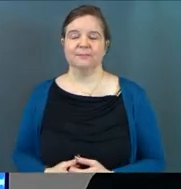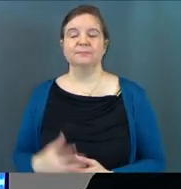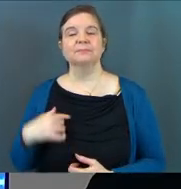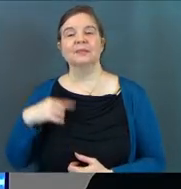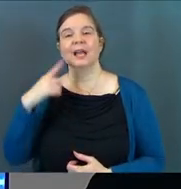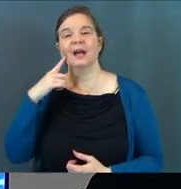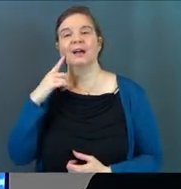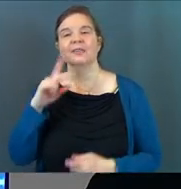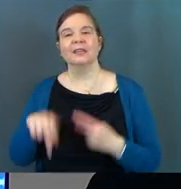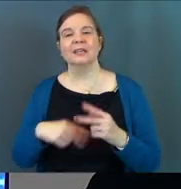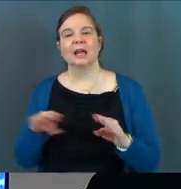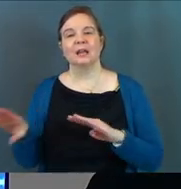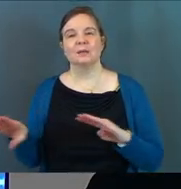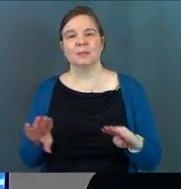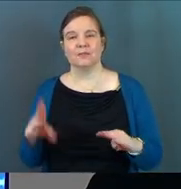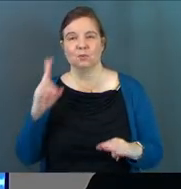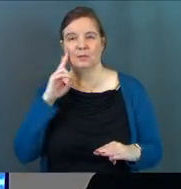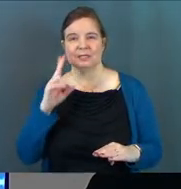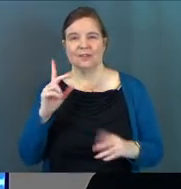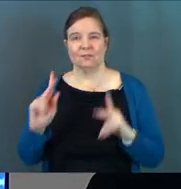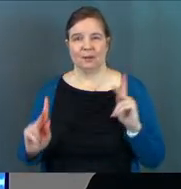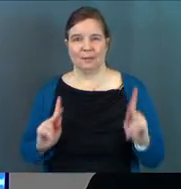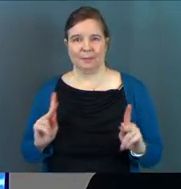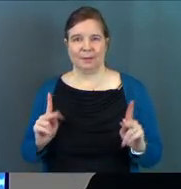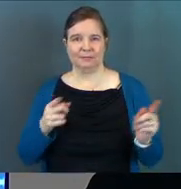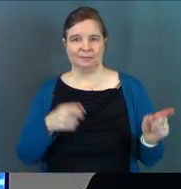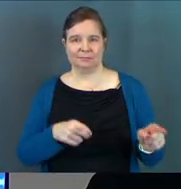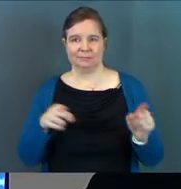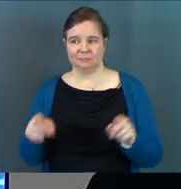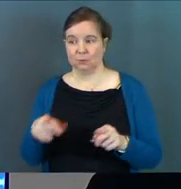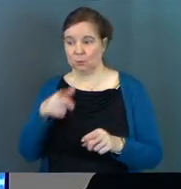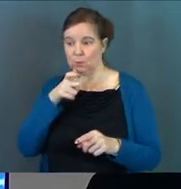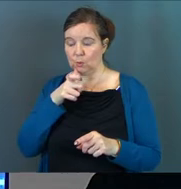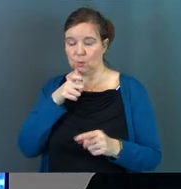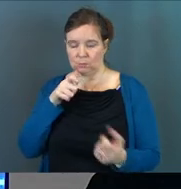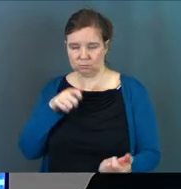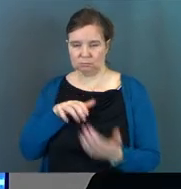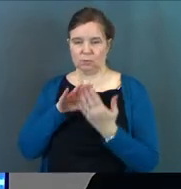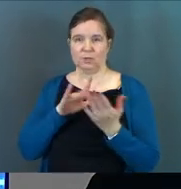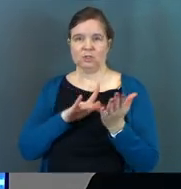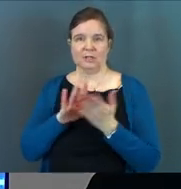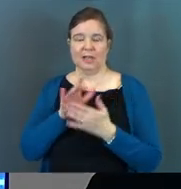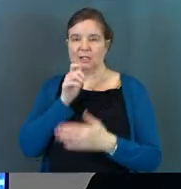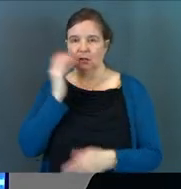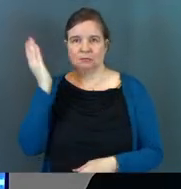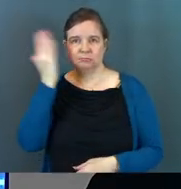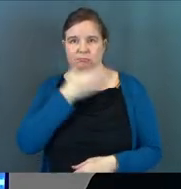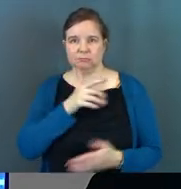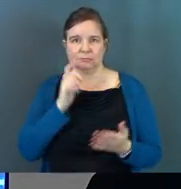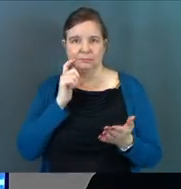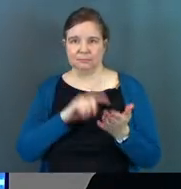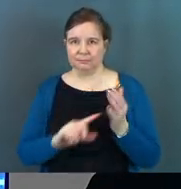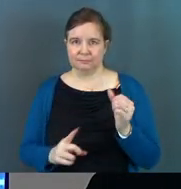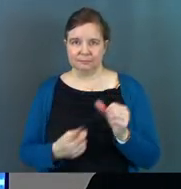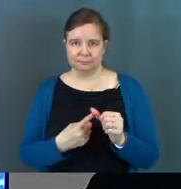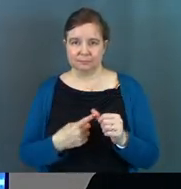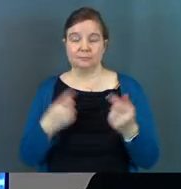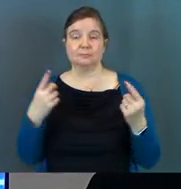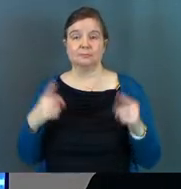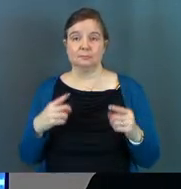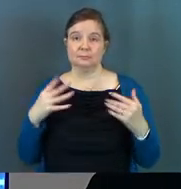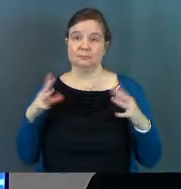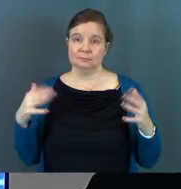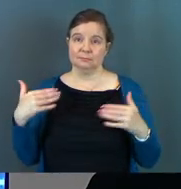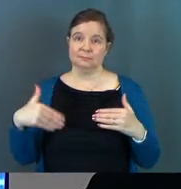I think this is the kind of behavior that we see from people who run into Jesus and they don't recognize him at first. And it